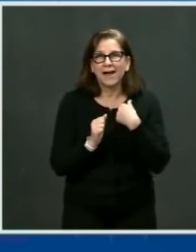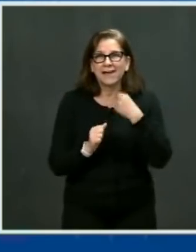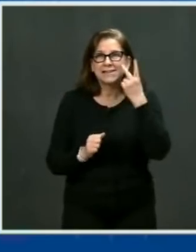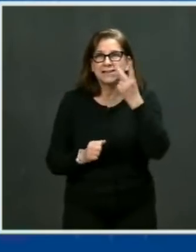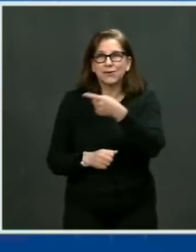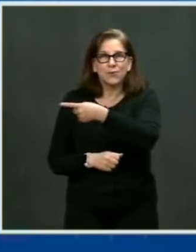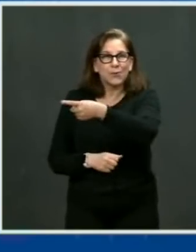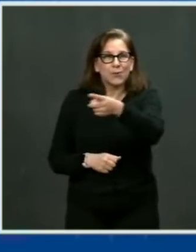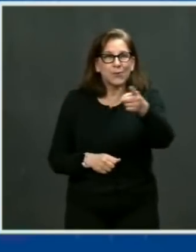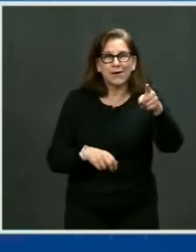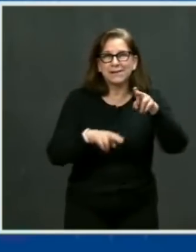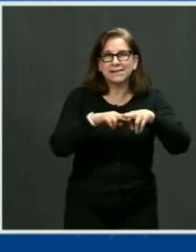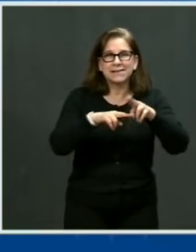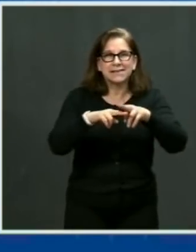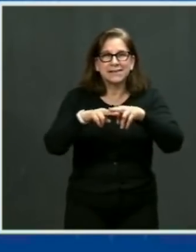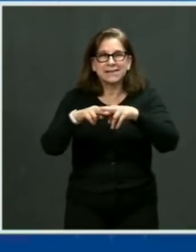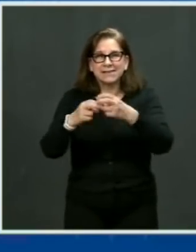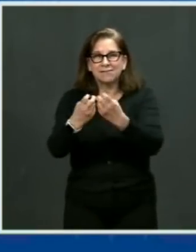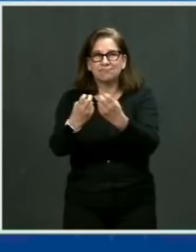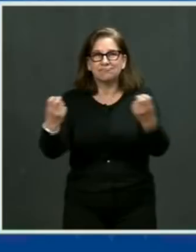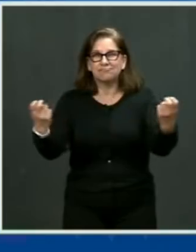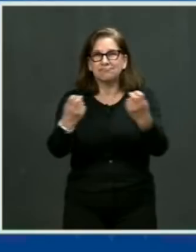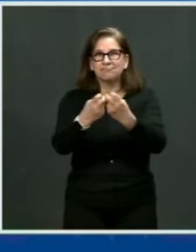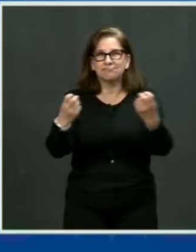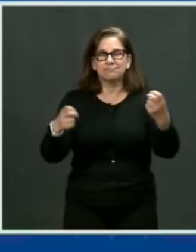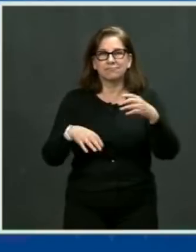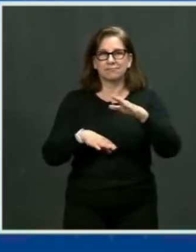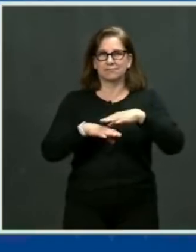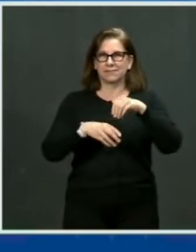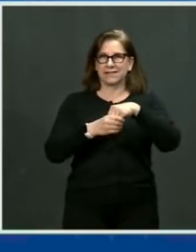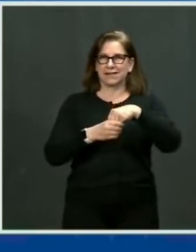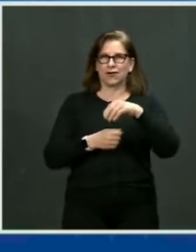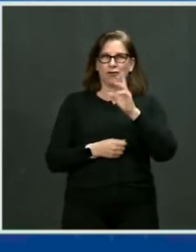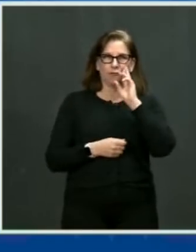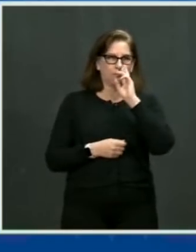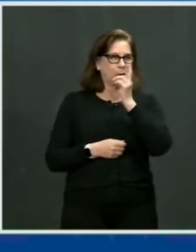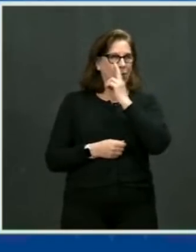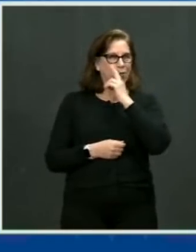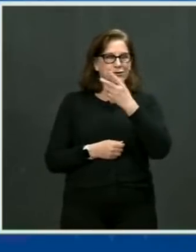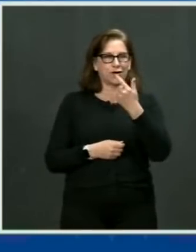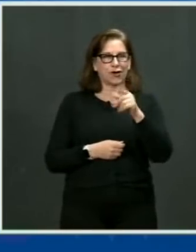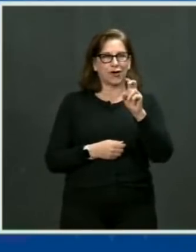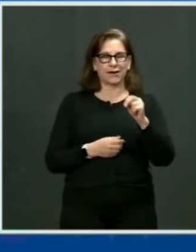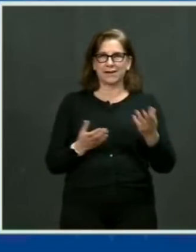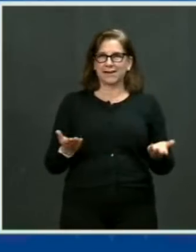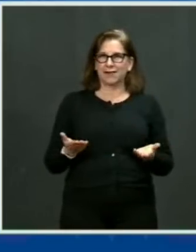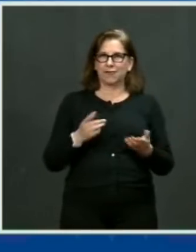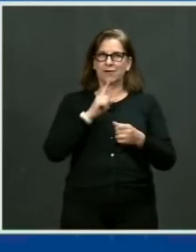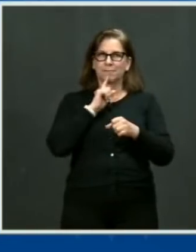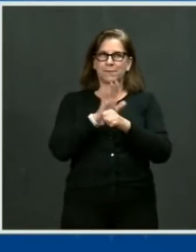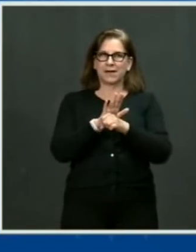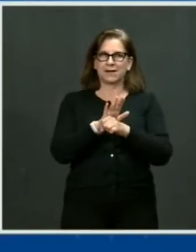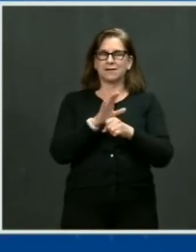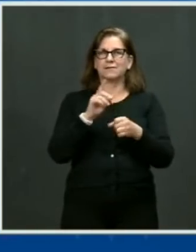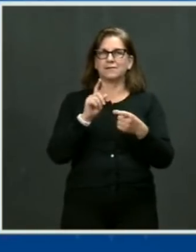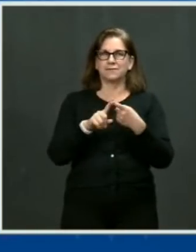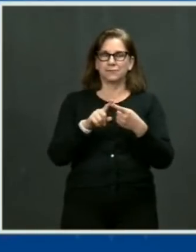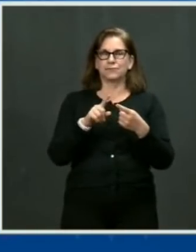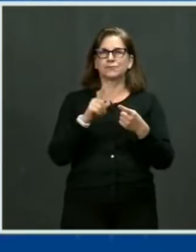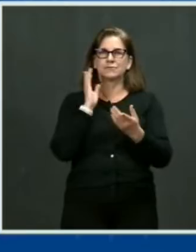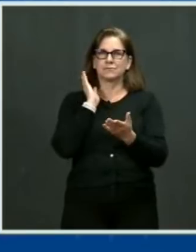dealing with this, advocates who feel strongly and are pushing every day to make the rational changes,